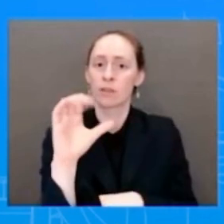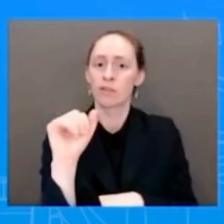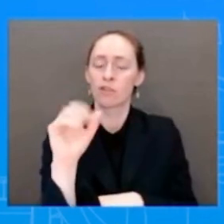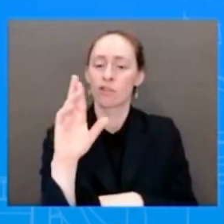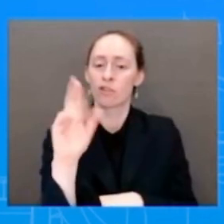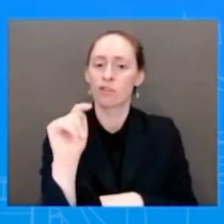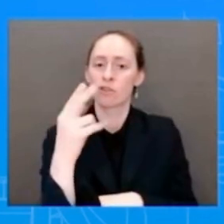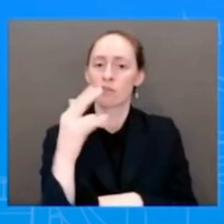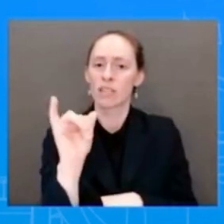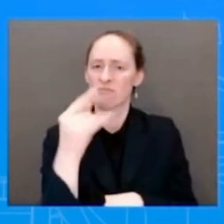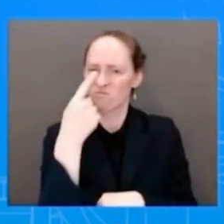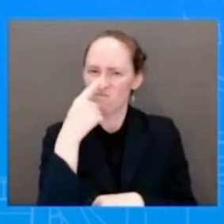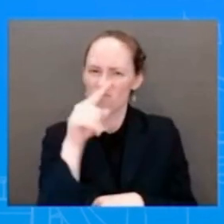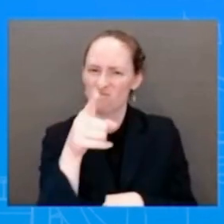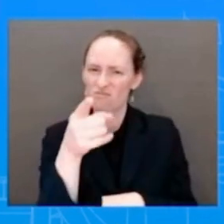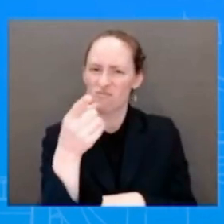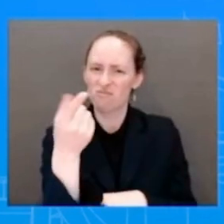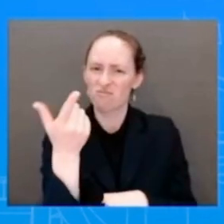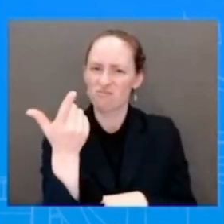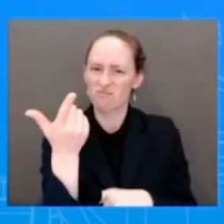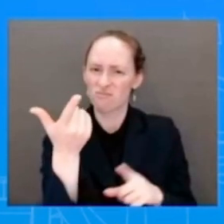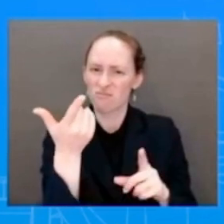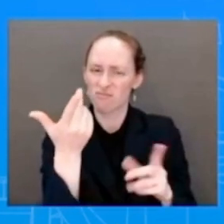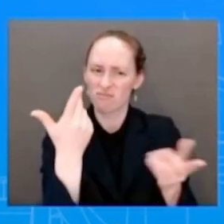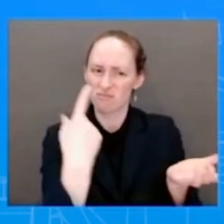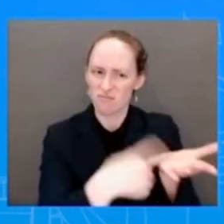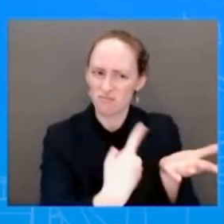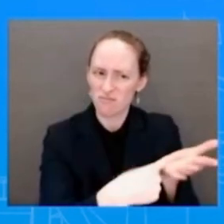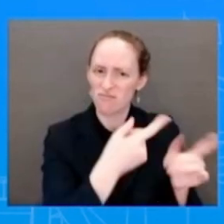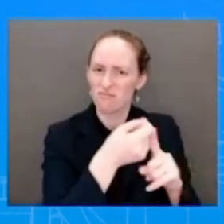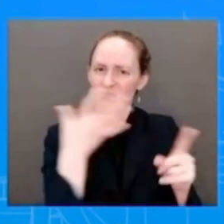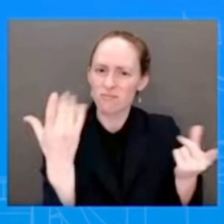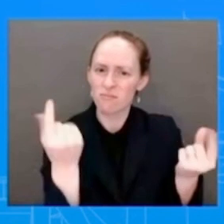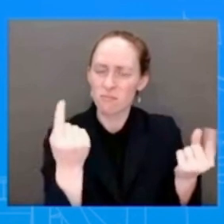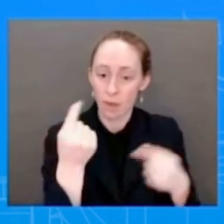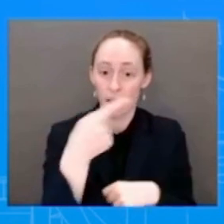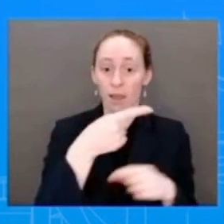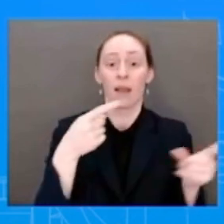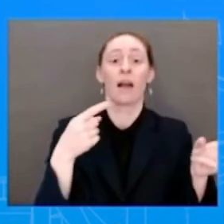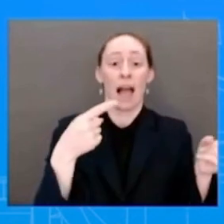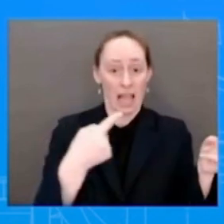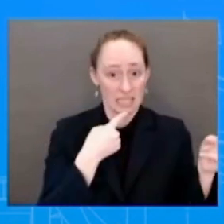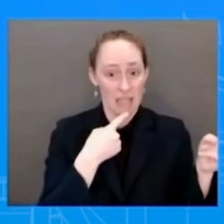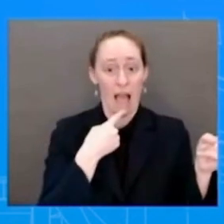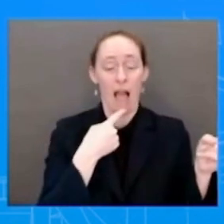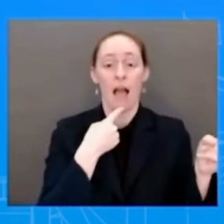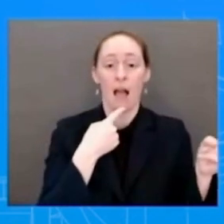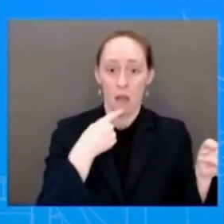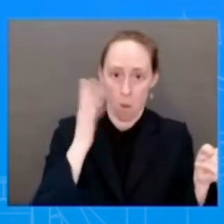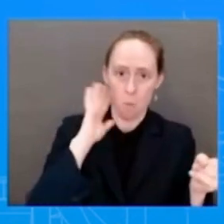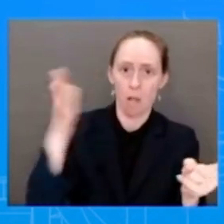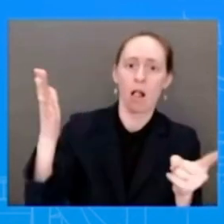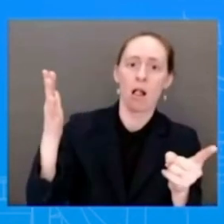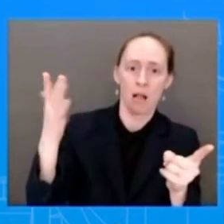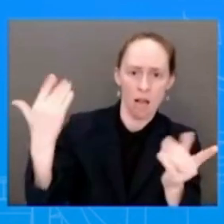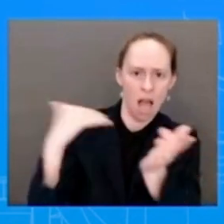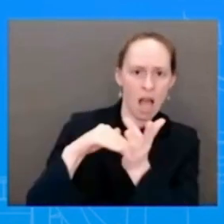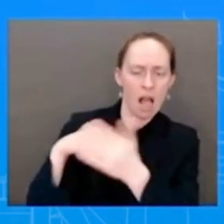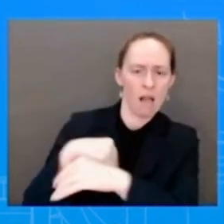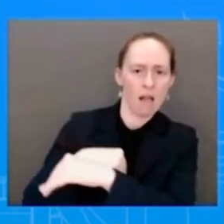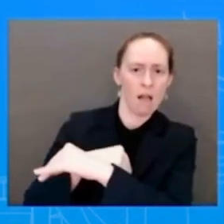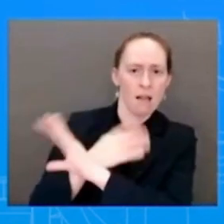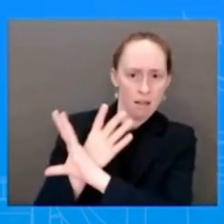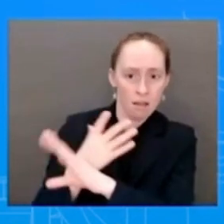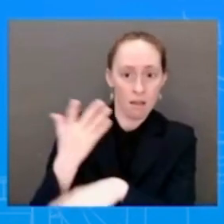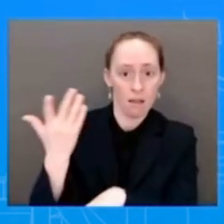to reporters outside that there was a follow-up call scheduled at the White House. I wondered if that was happening or had happened. So, as you